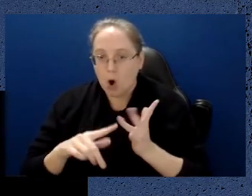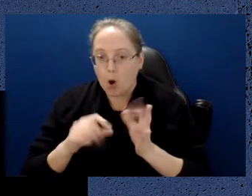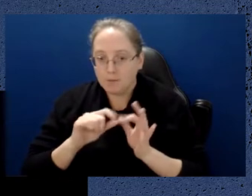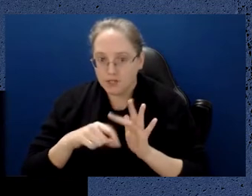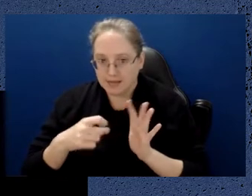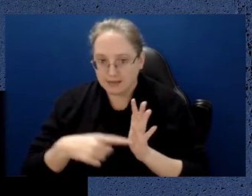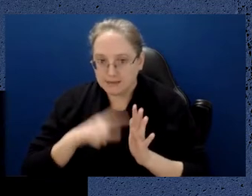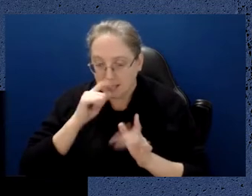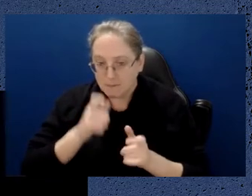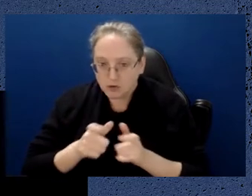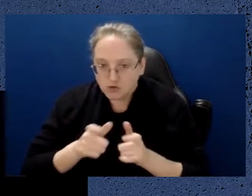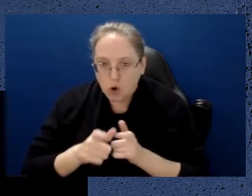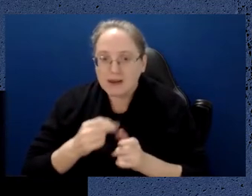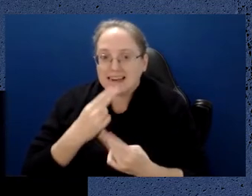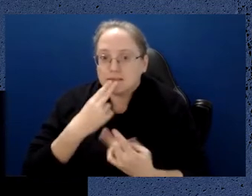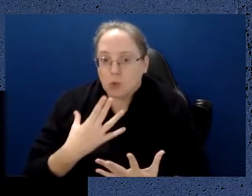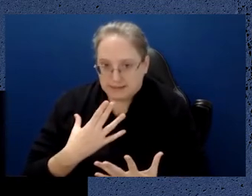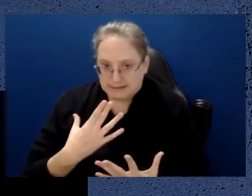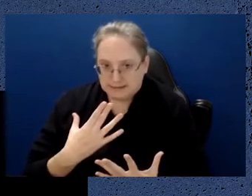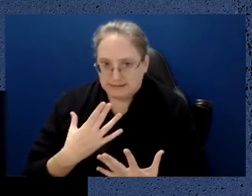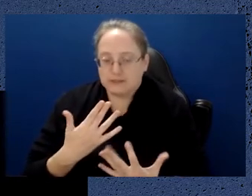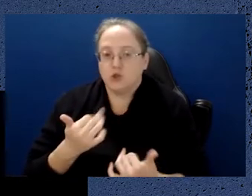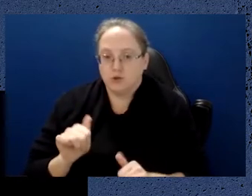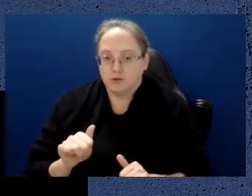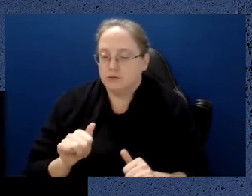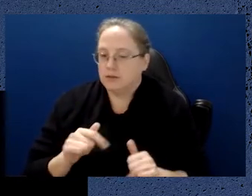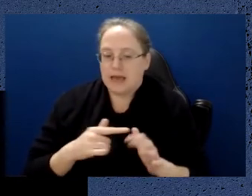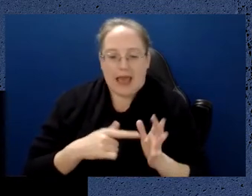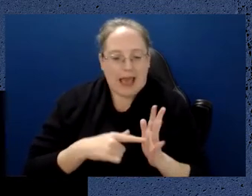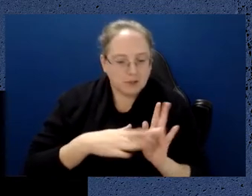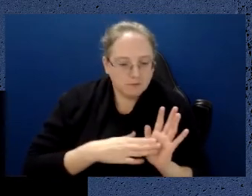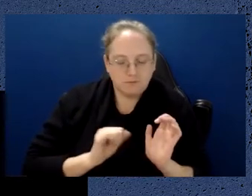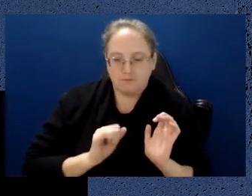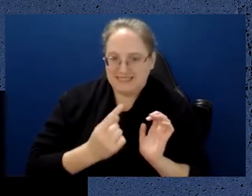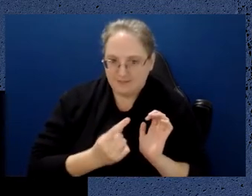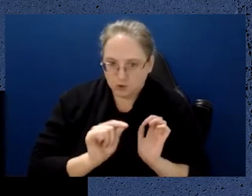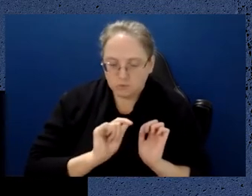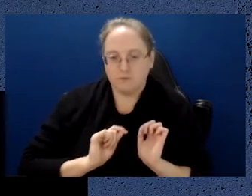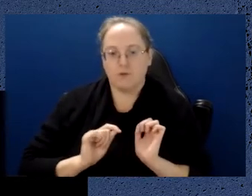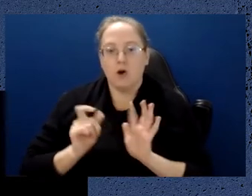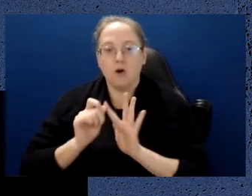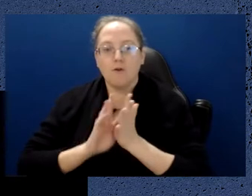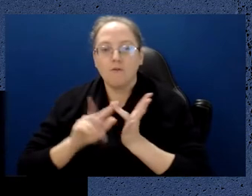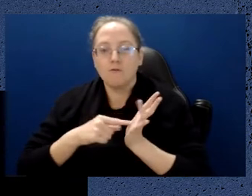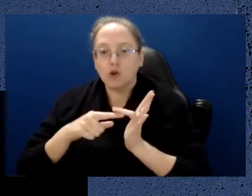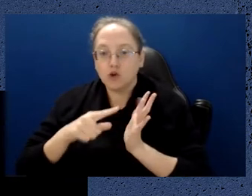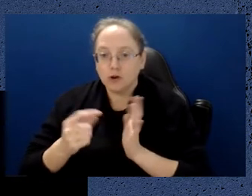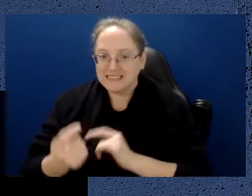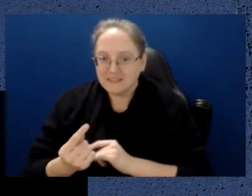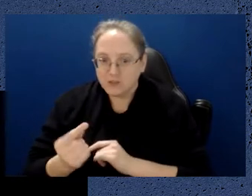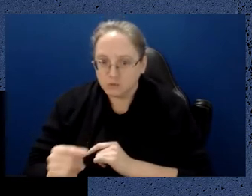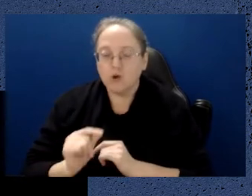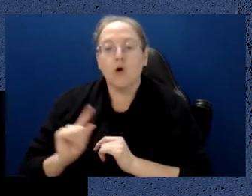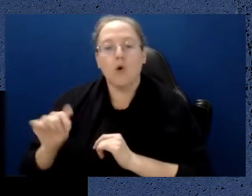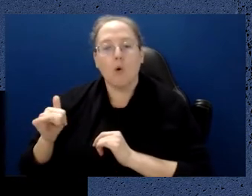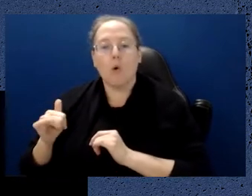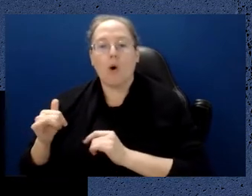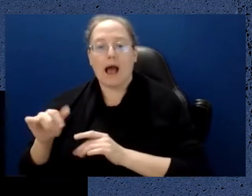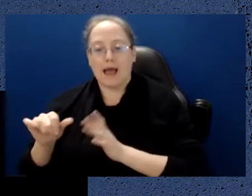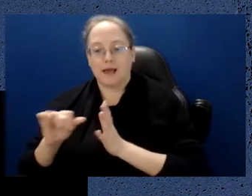could be atoms or photons or even very small superconducting circuits that behave quantum mechanically.